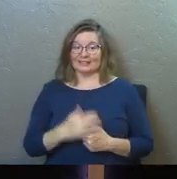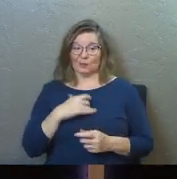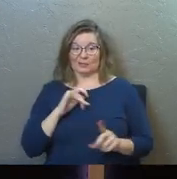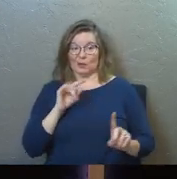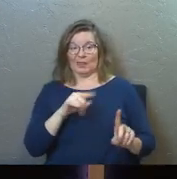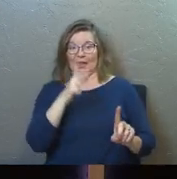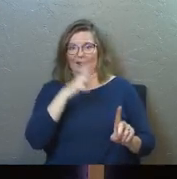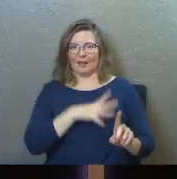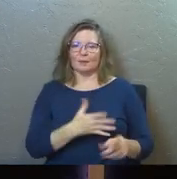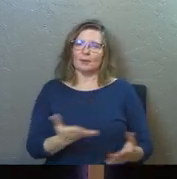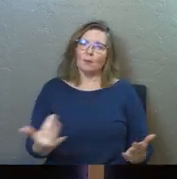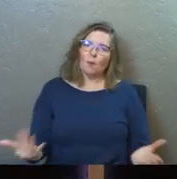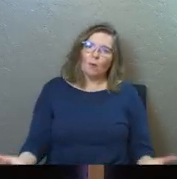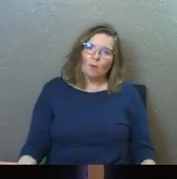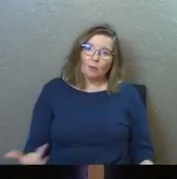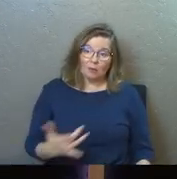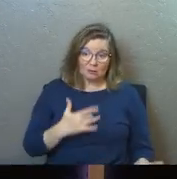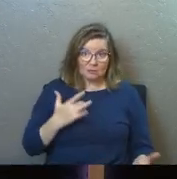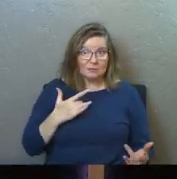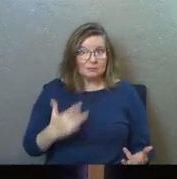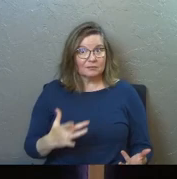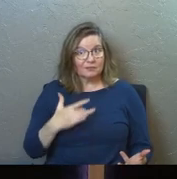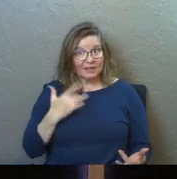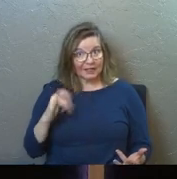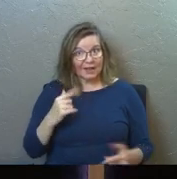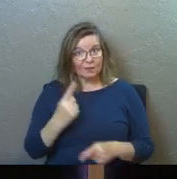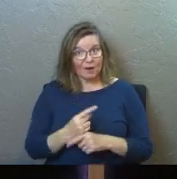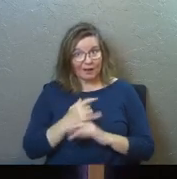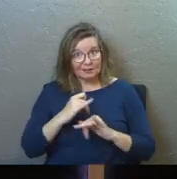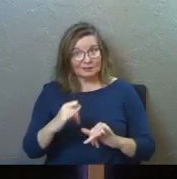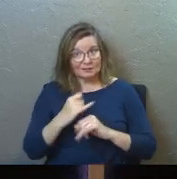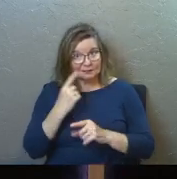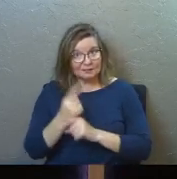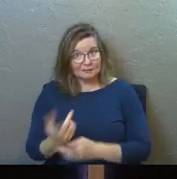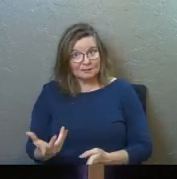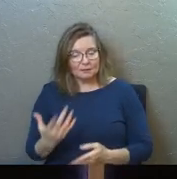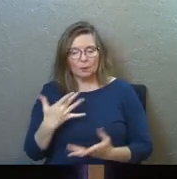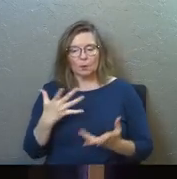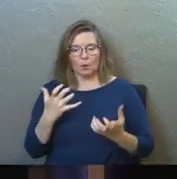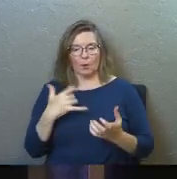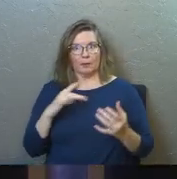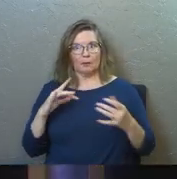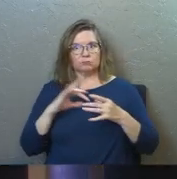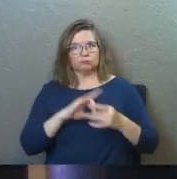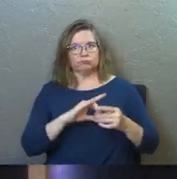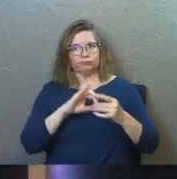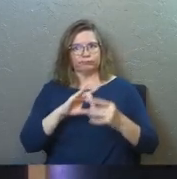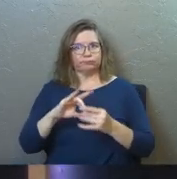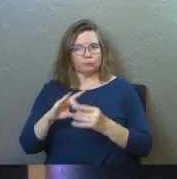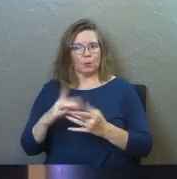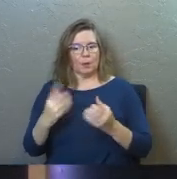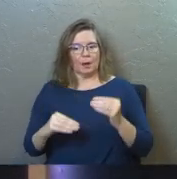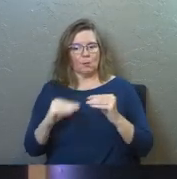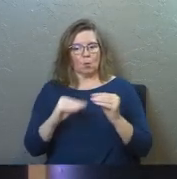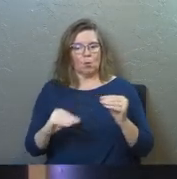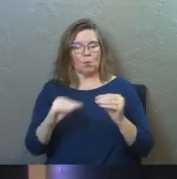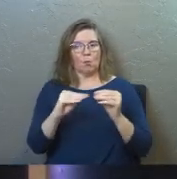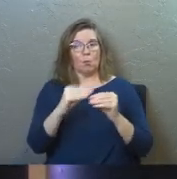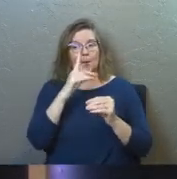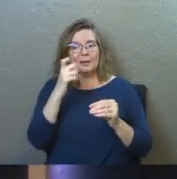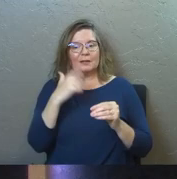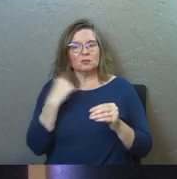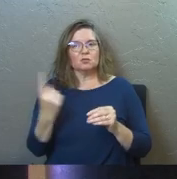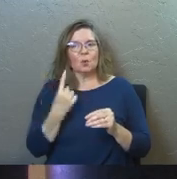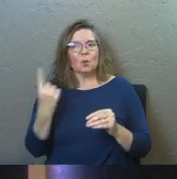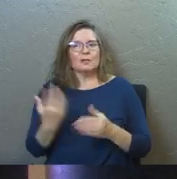that guy. Come on. Like we feel this stuff, yes? And we want these connections so much, and we want more of these connections,